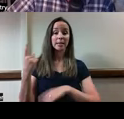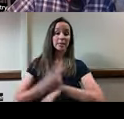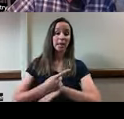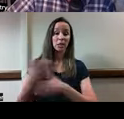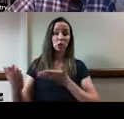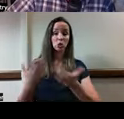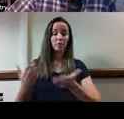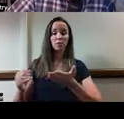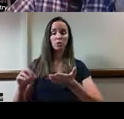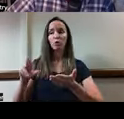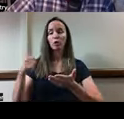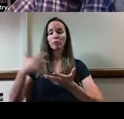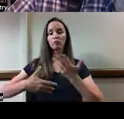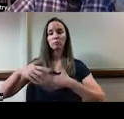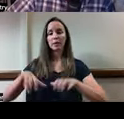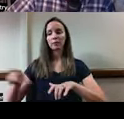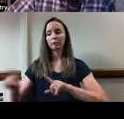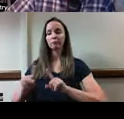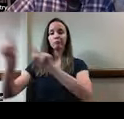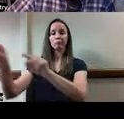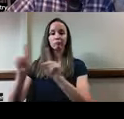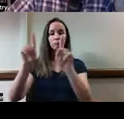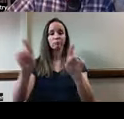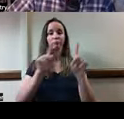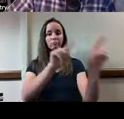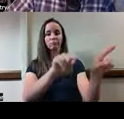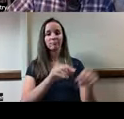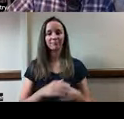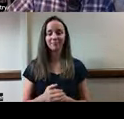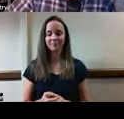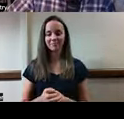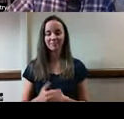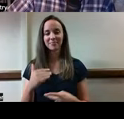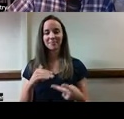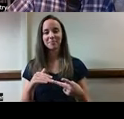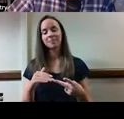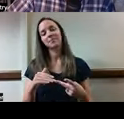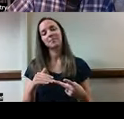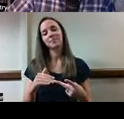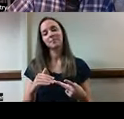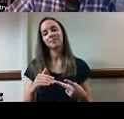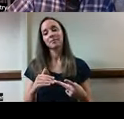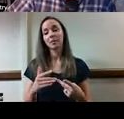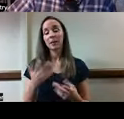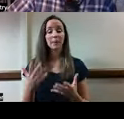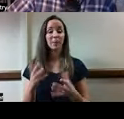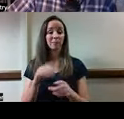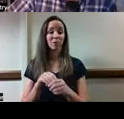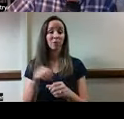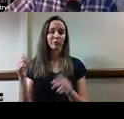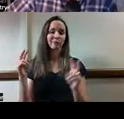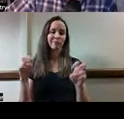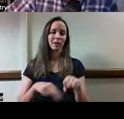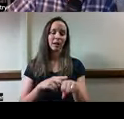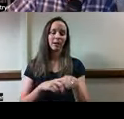other social activity the client can attend on a regular basis. Can he be connected to other natural supports in his